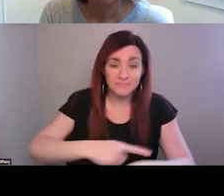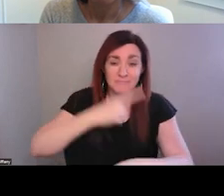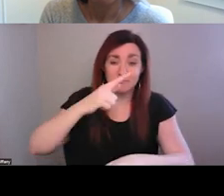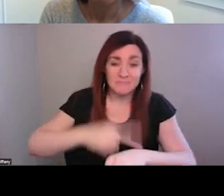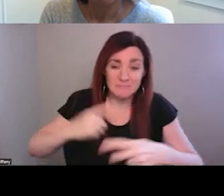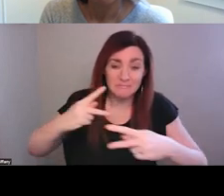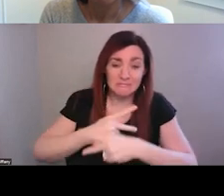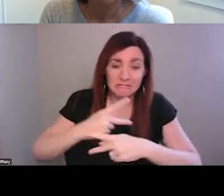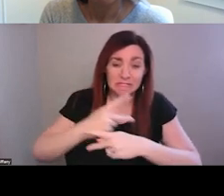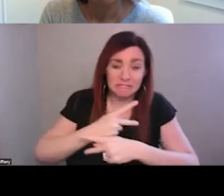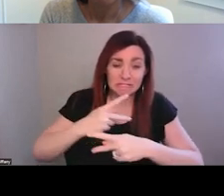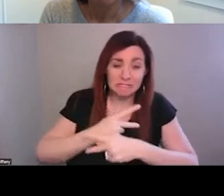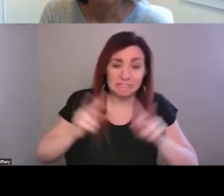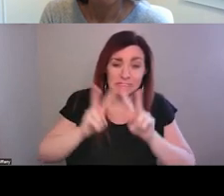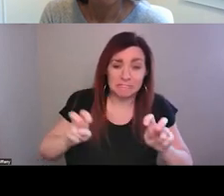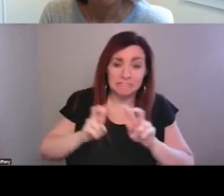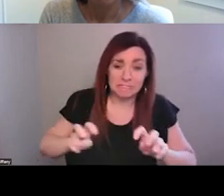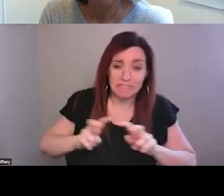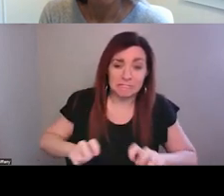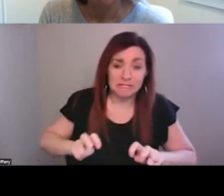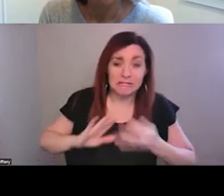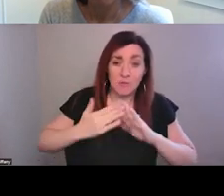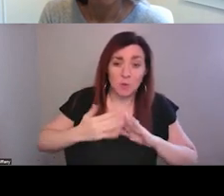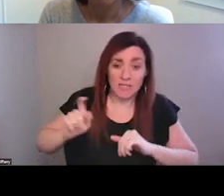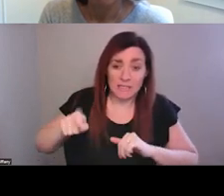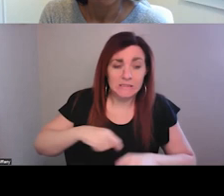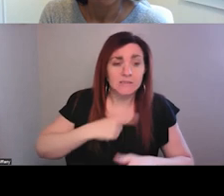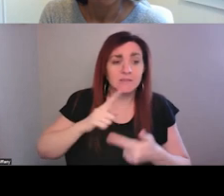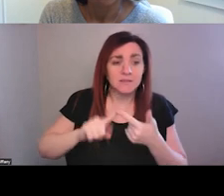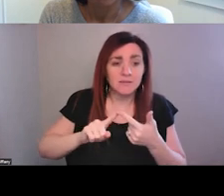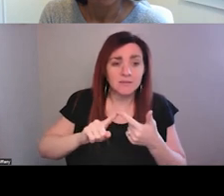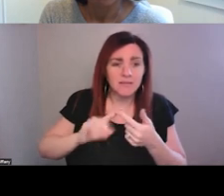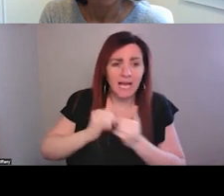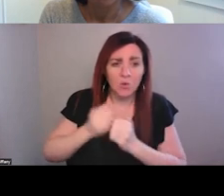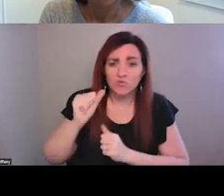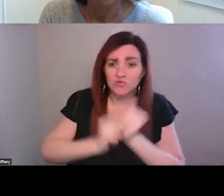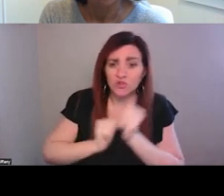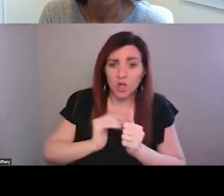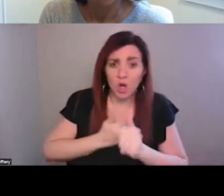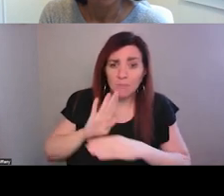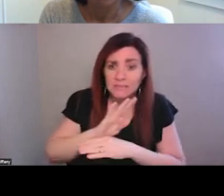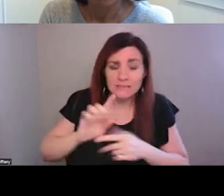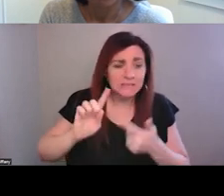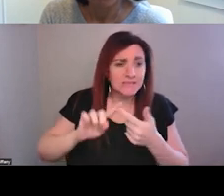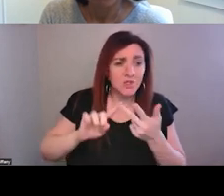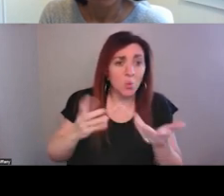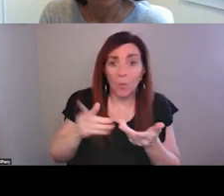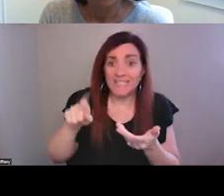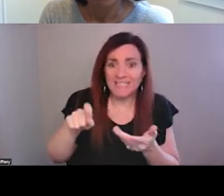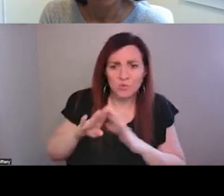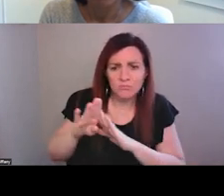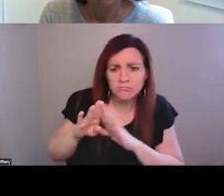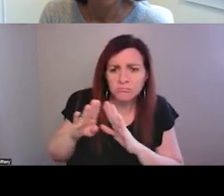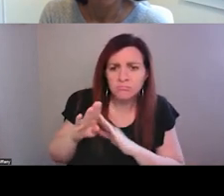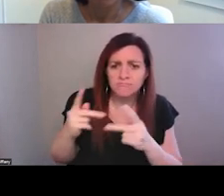what our community needs, how we need to structure ourselves, what kinds of things we need to be developing